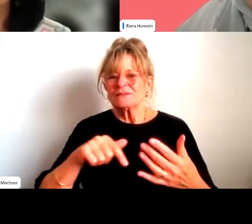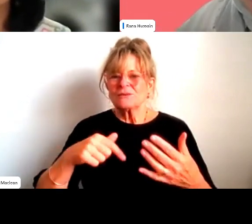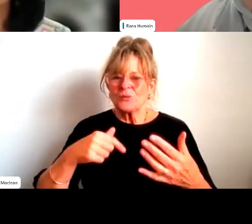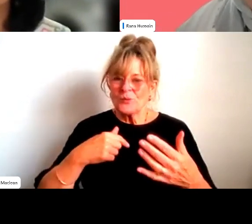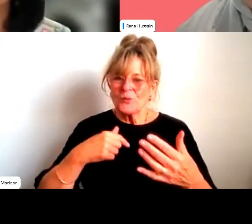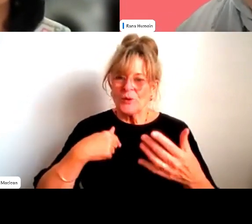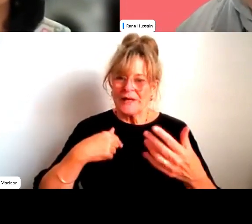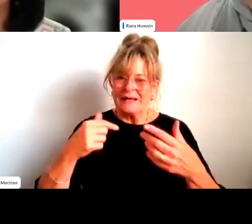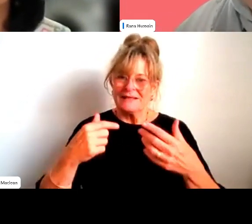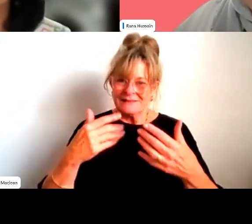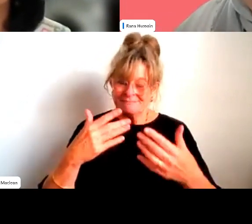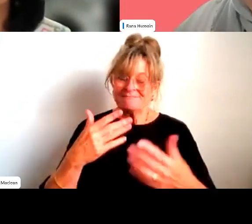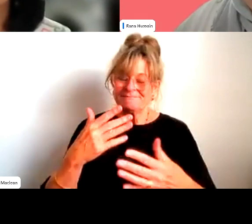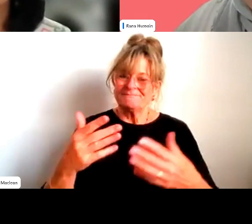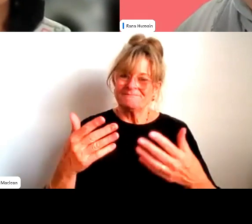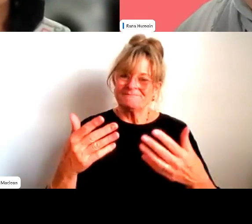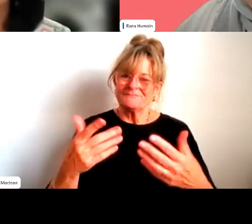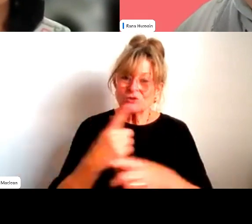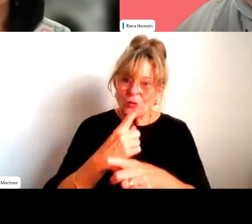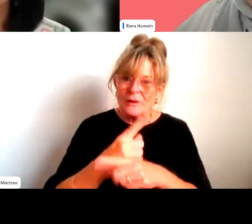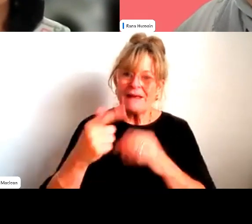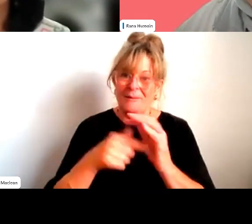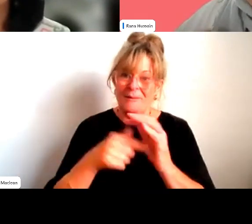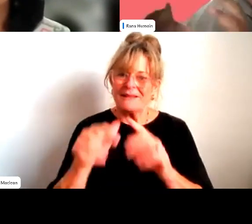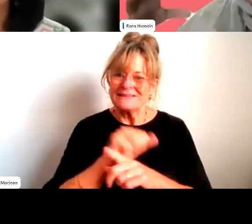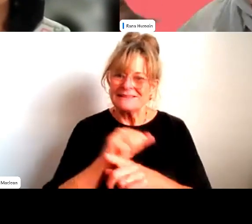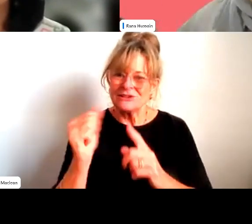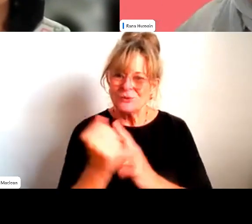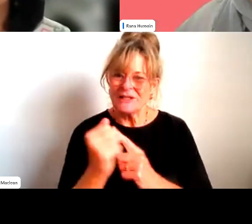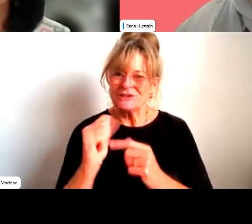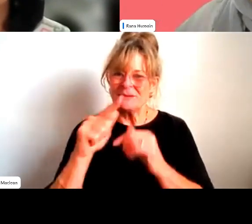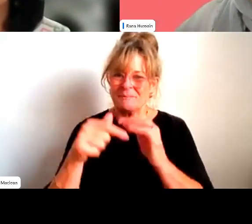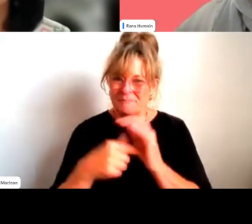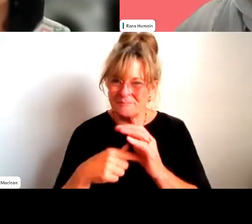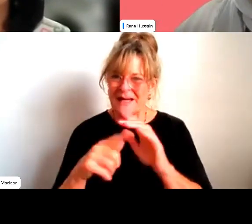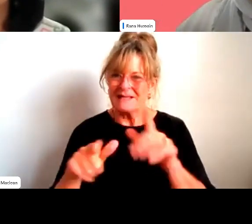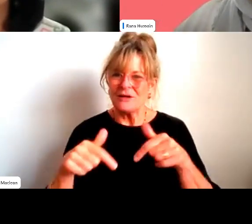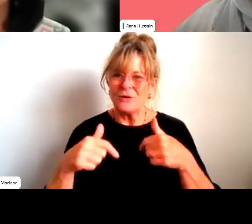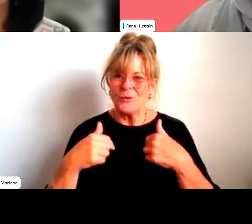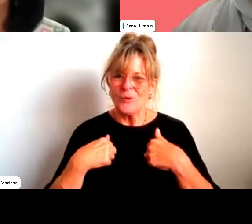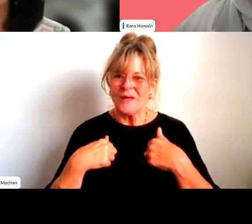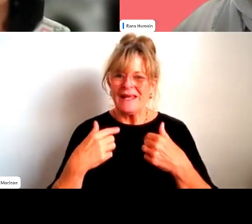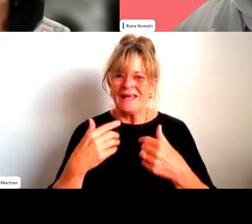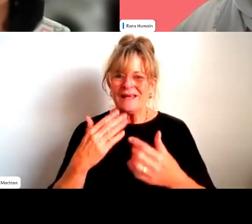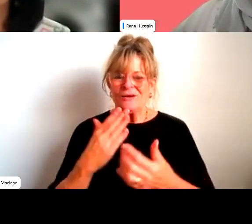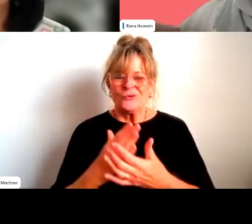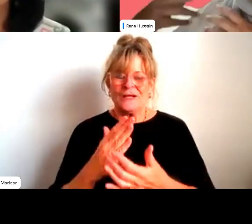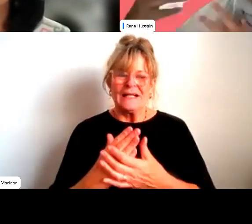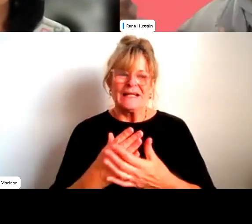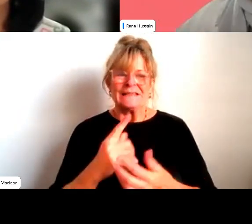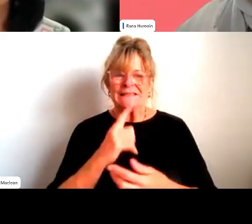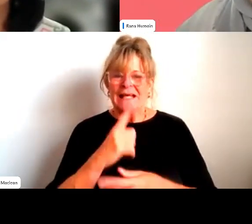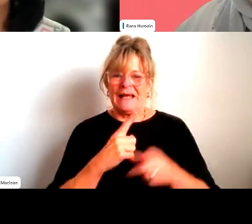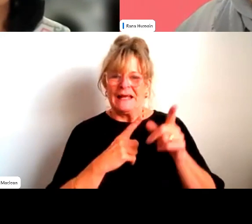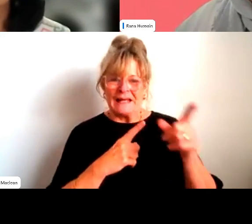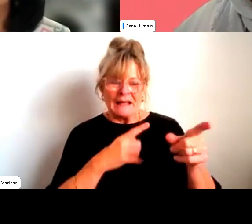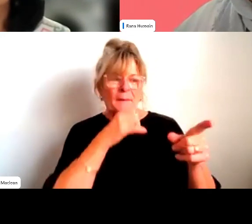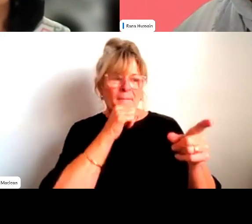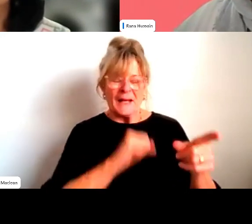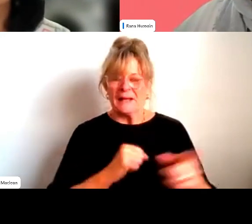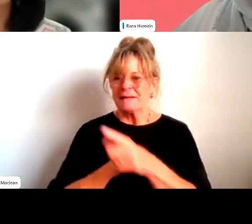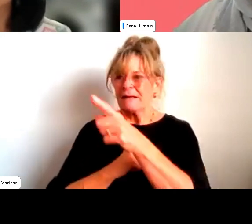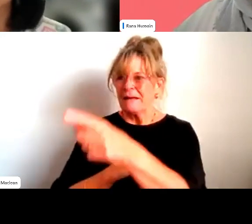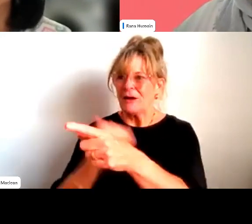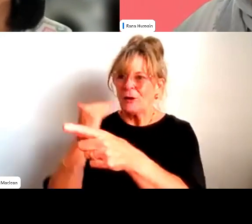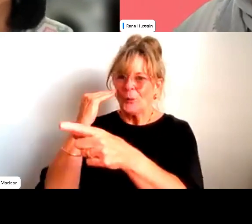perfectly fine, but we're framing the conversation within a very binary understanding of men and women. You know, it's dependent on how we